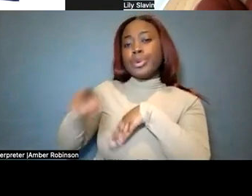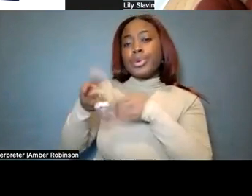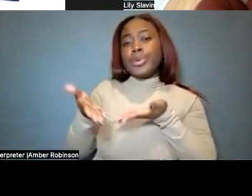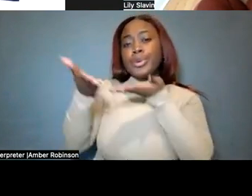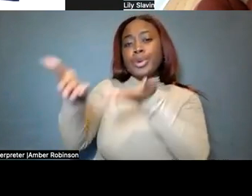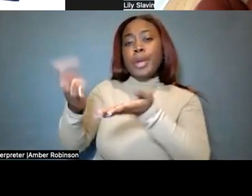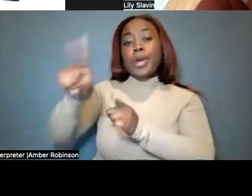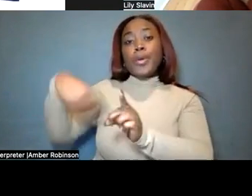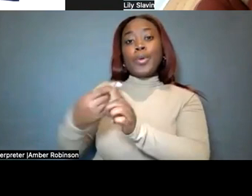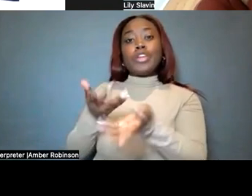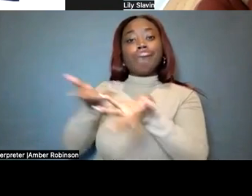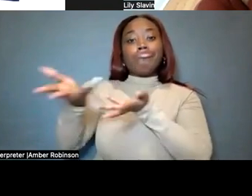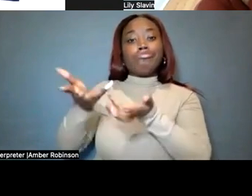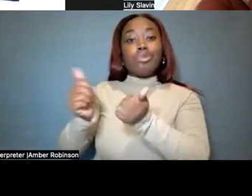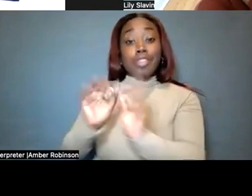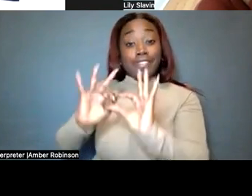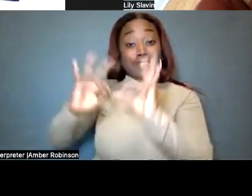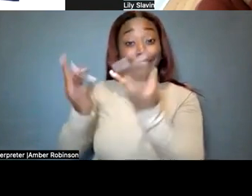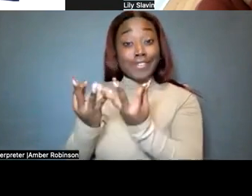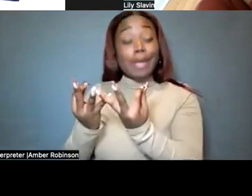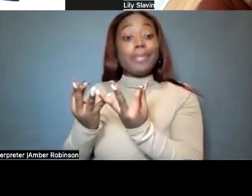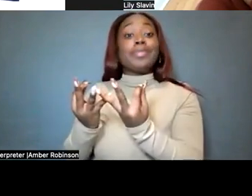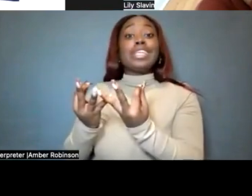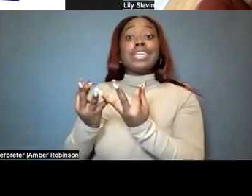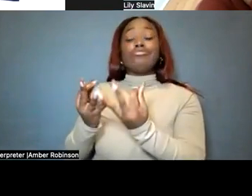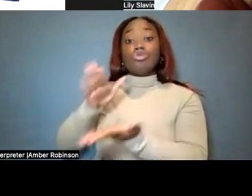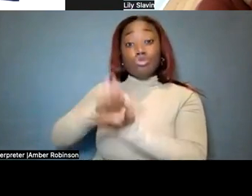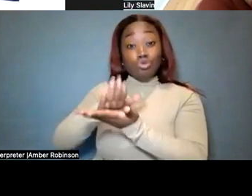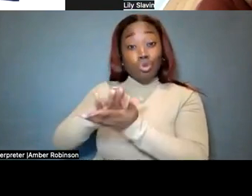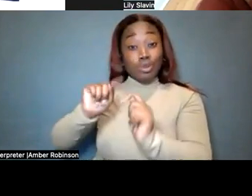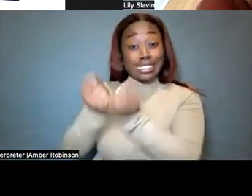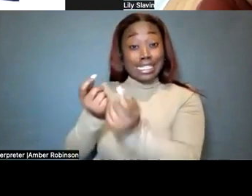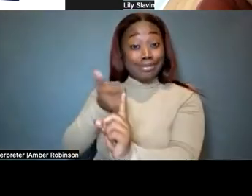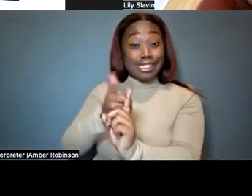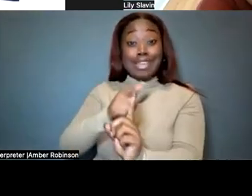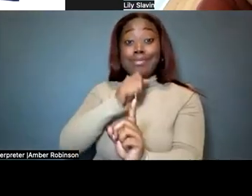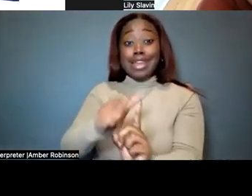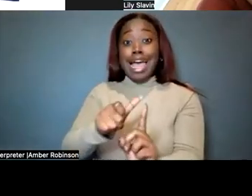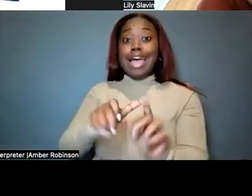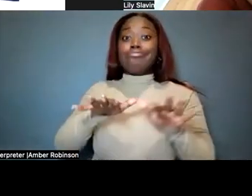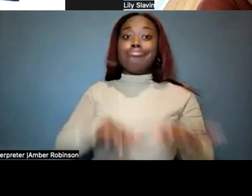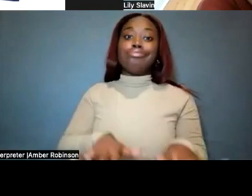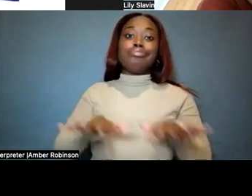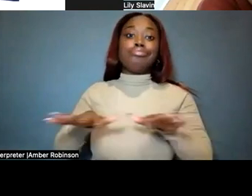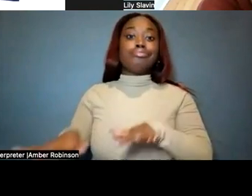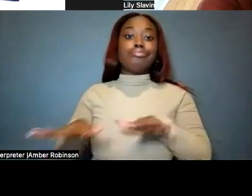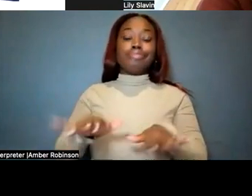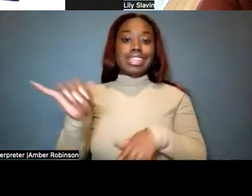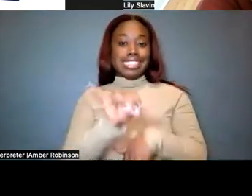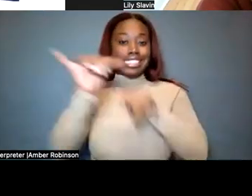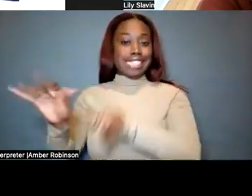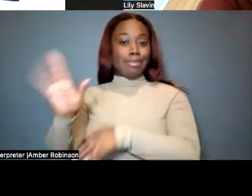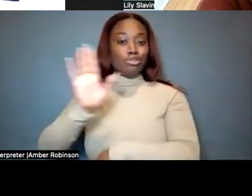consulting with families where school teams are not as knowledgeable as you and your team are